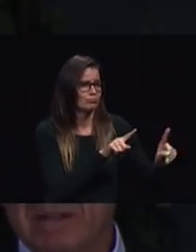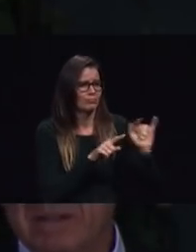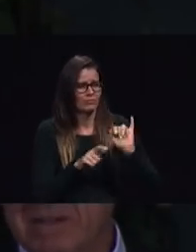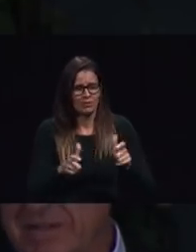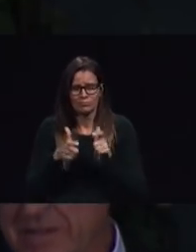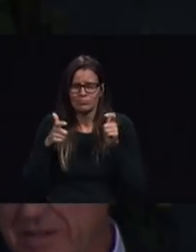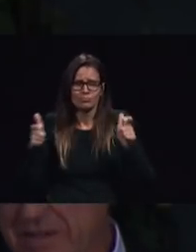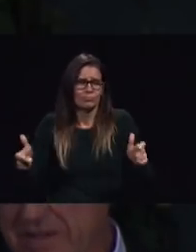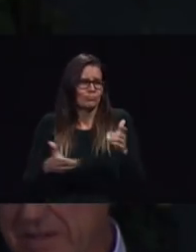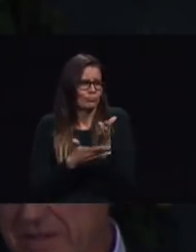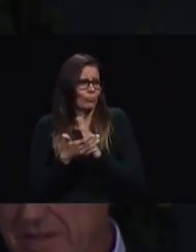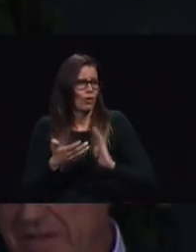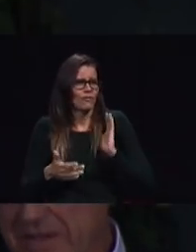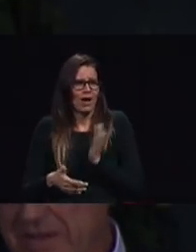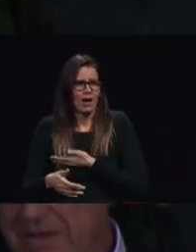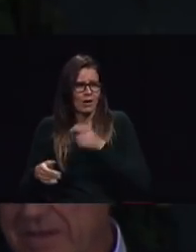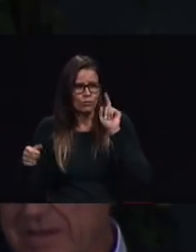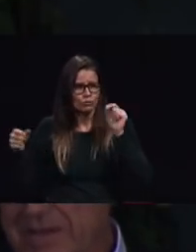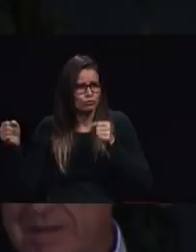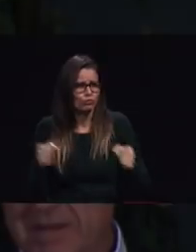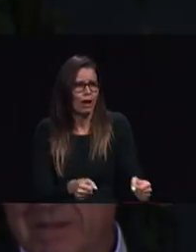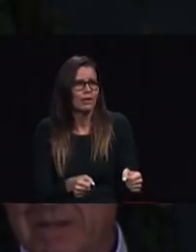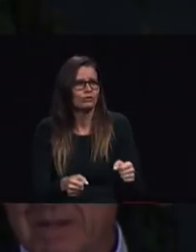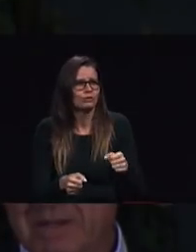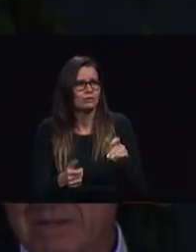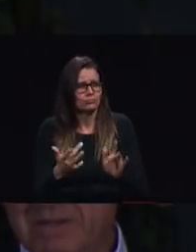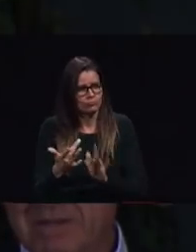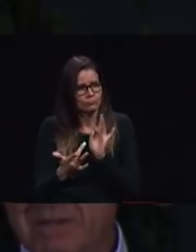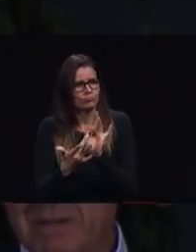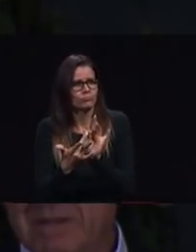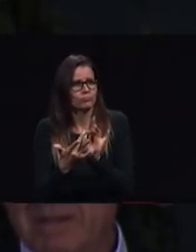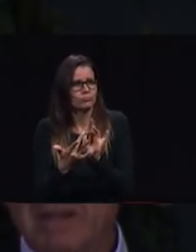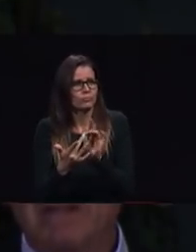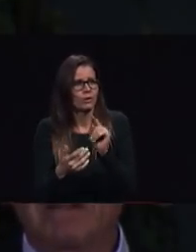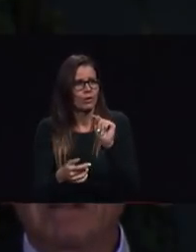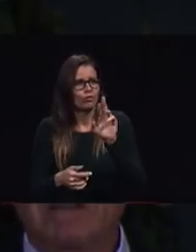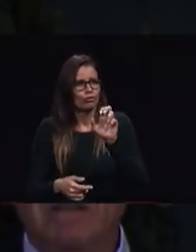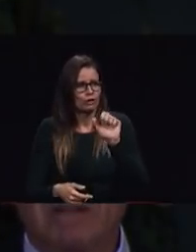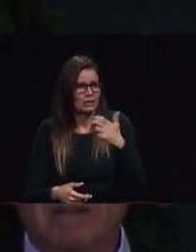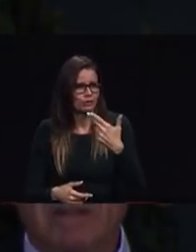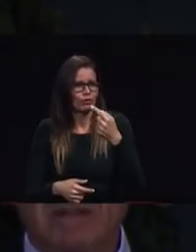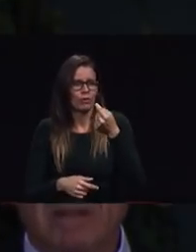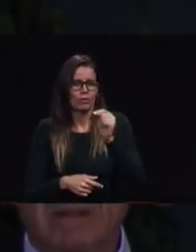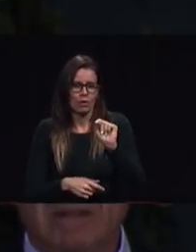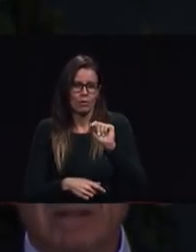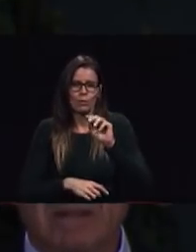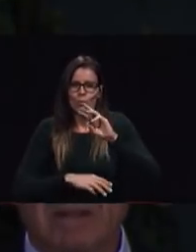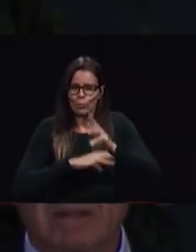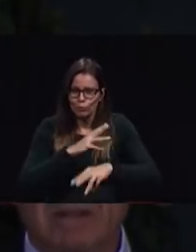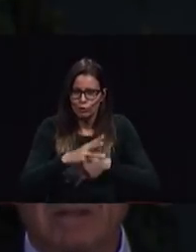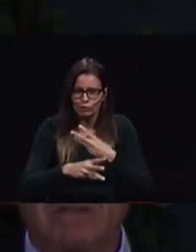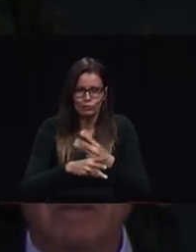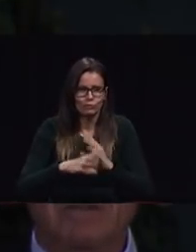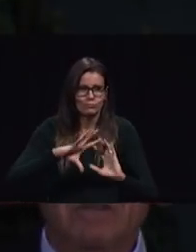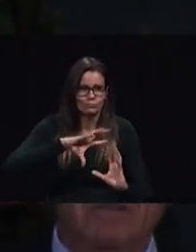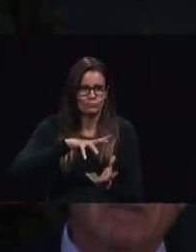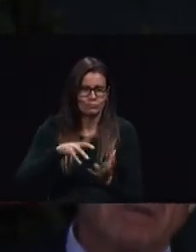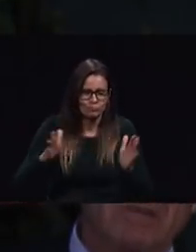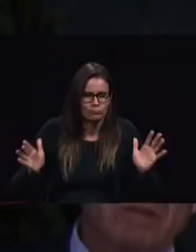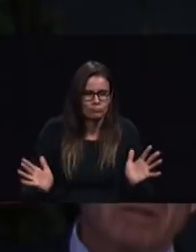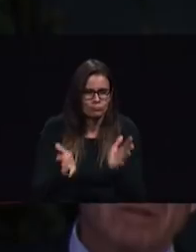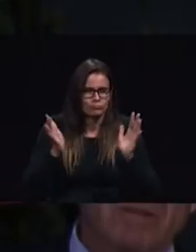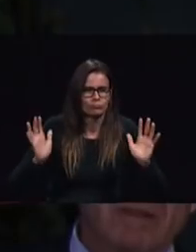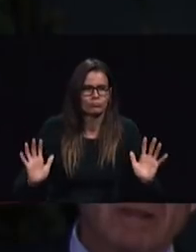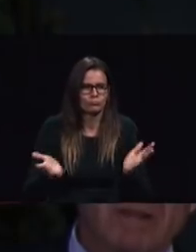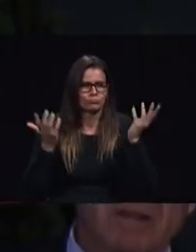evangelistic plan called reach the world let's personally encourage all others to aim our attention